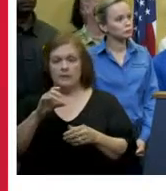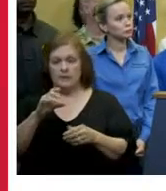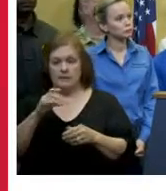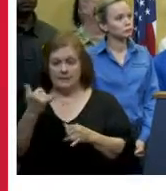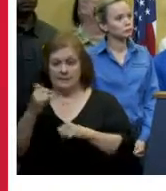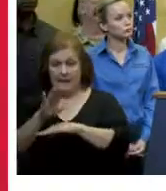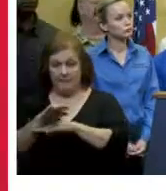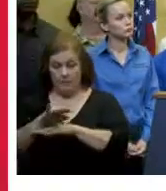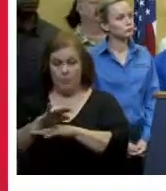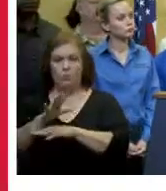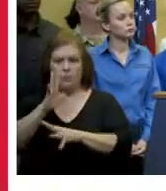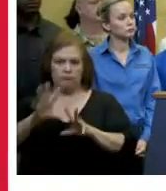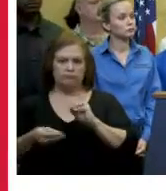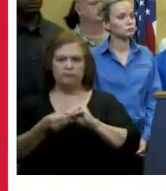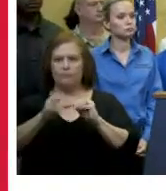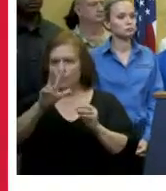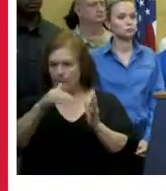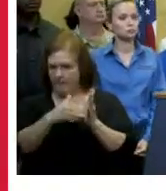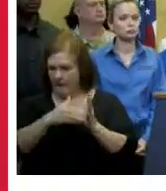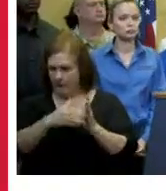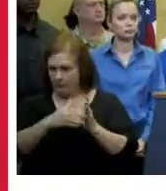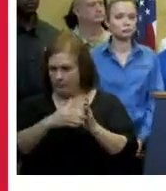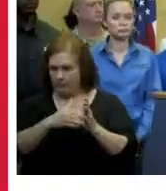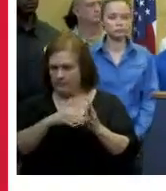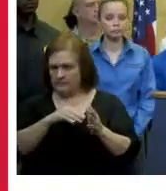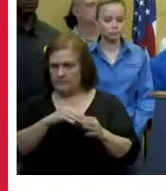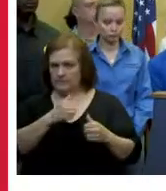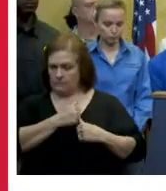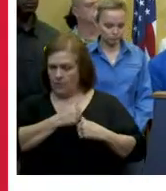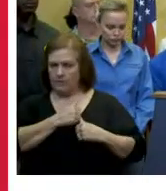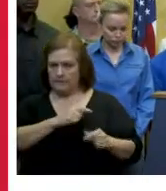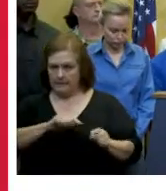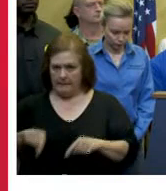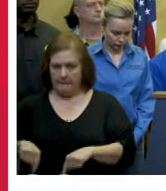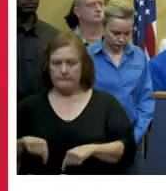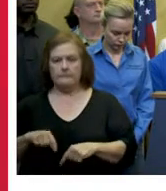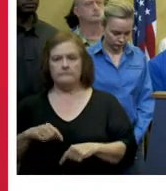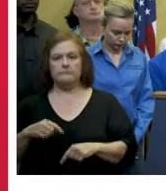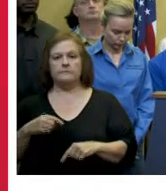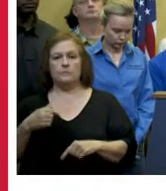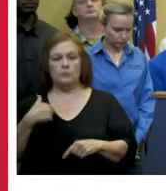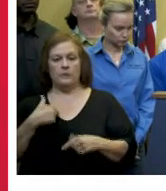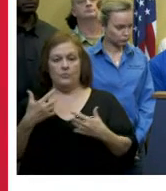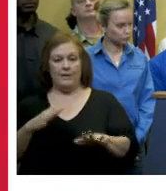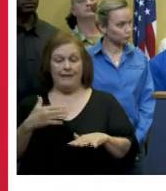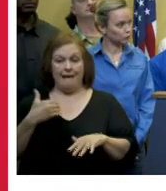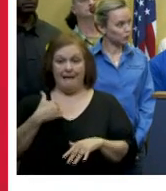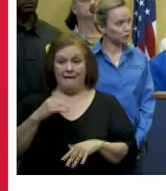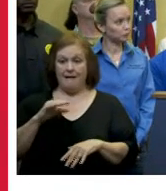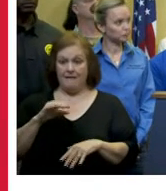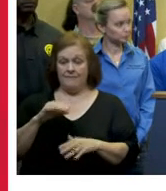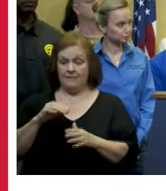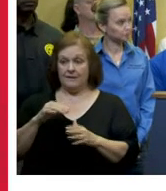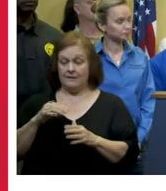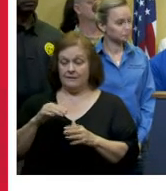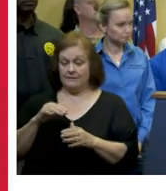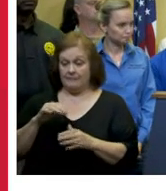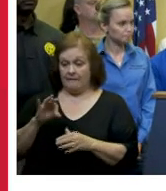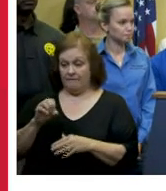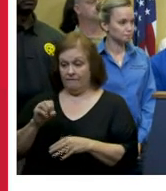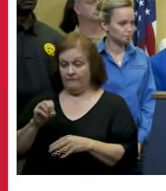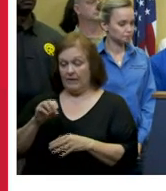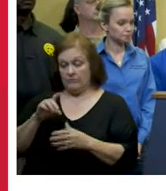this afternoon uh that was fairly quickly since we had a couple of hundred that were uh actually mobilized so to ramp up a couple of thousand overnight